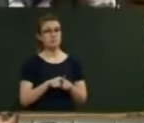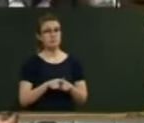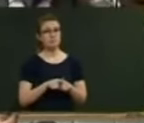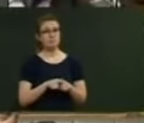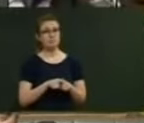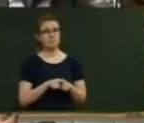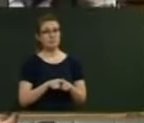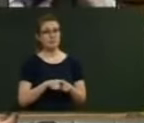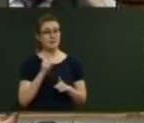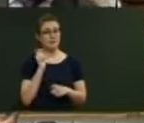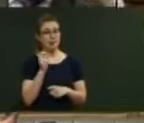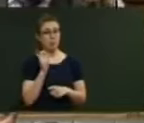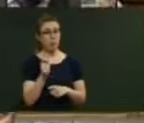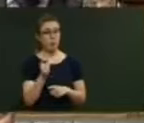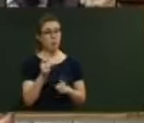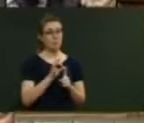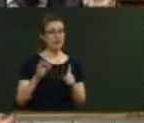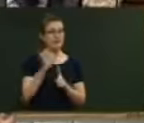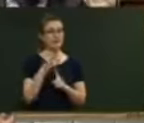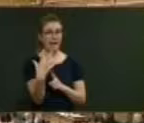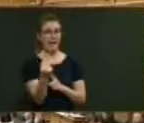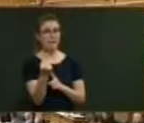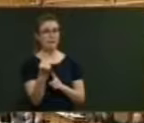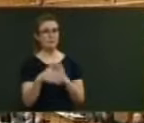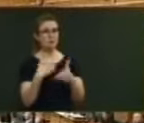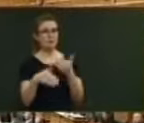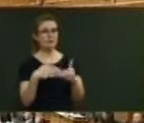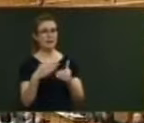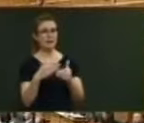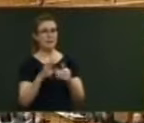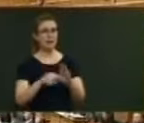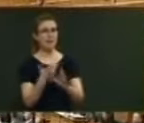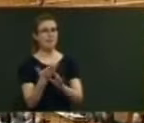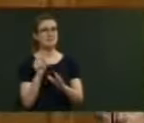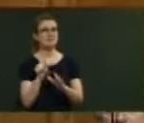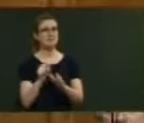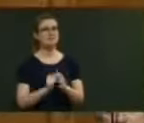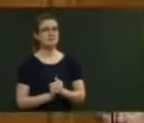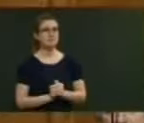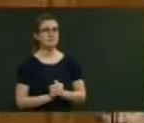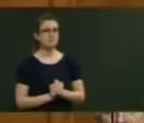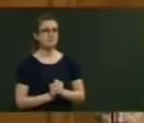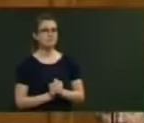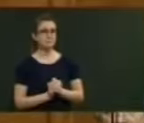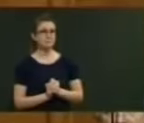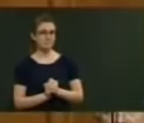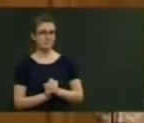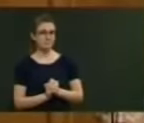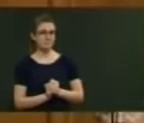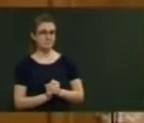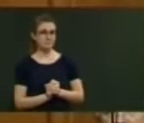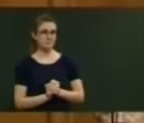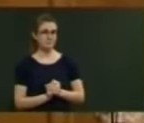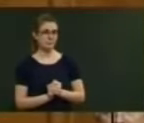in partnership with the sector will help the forestry sector develop further. Order. Point of order, Stuart Nash. The minister's information is most interesting, but Mr Speaker,